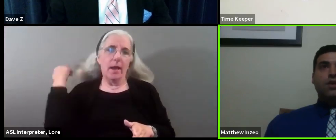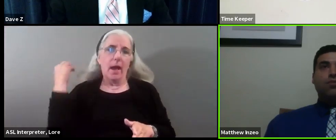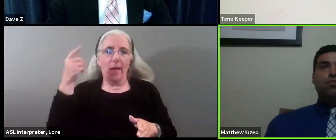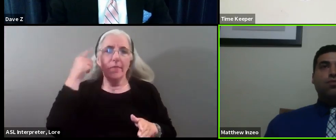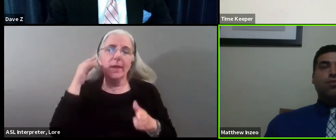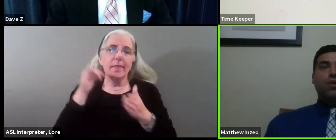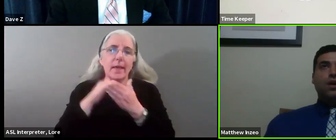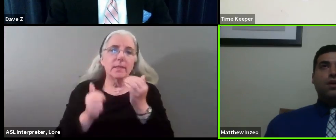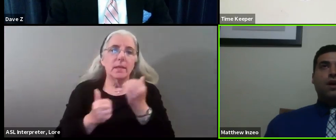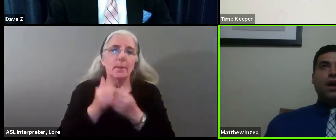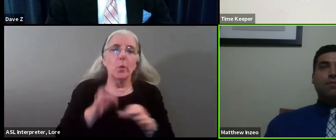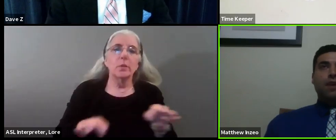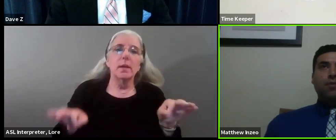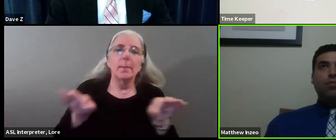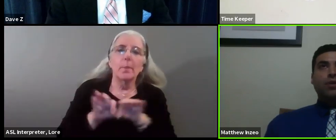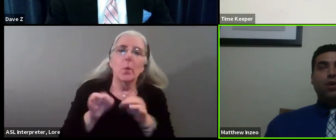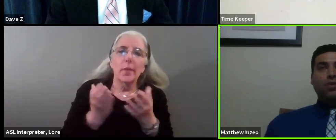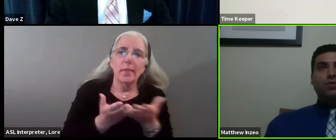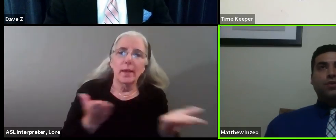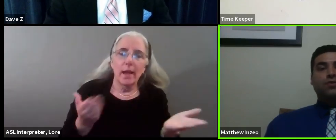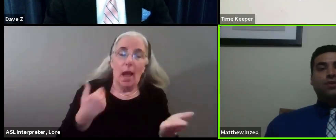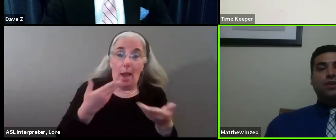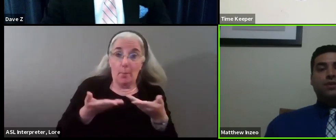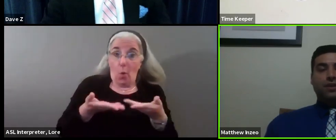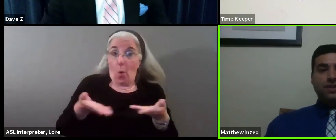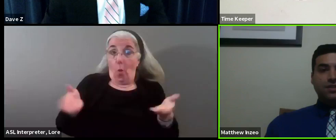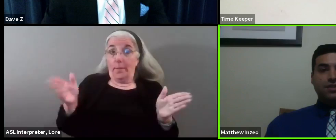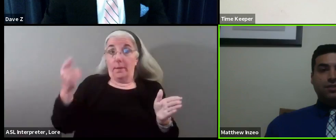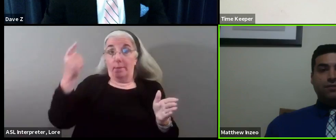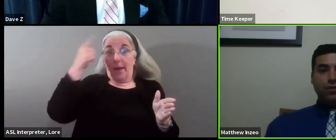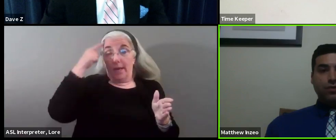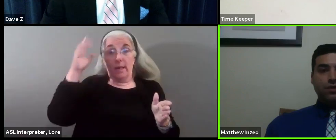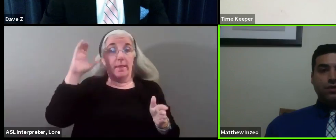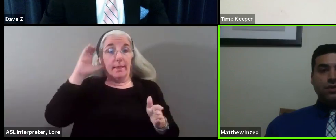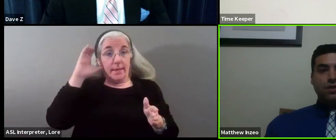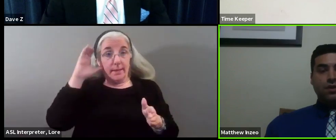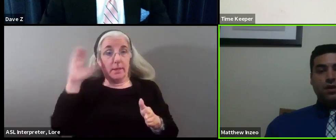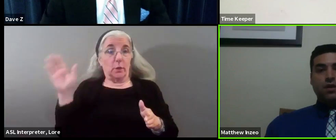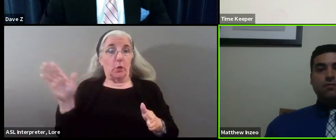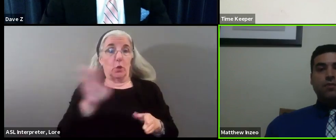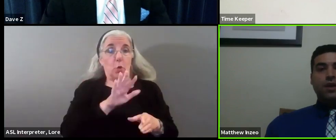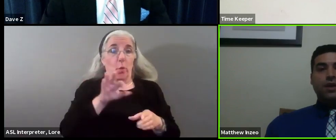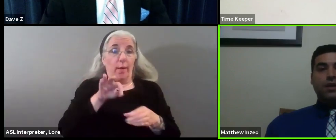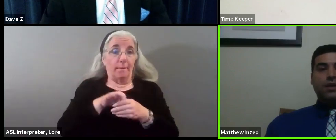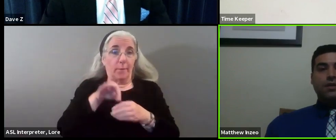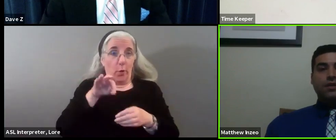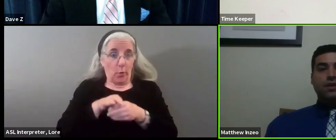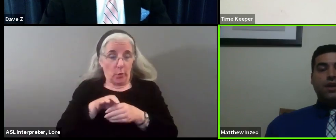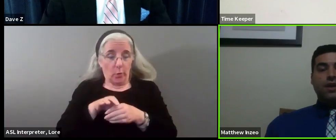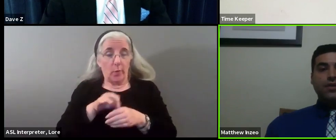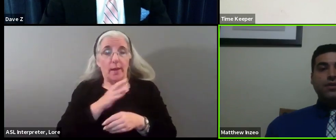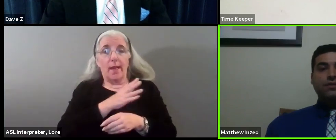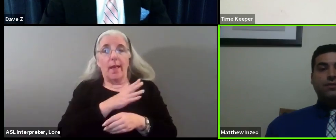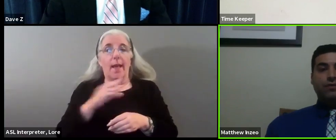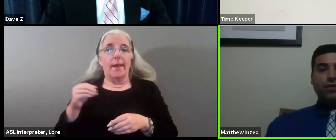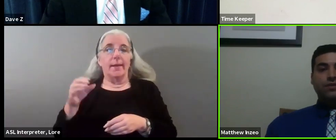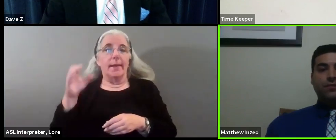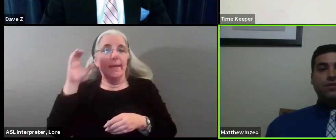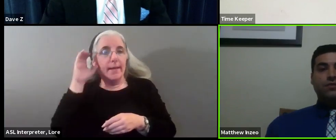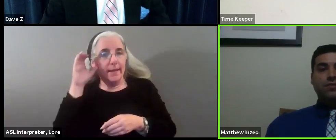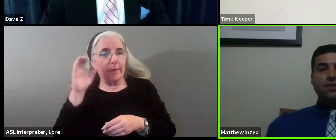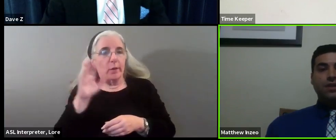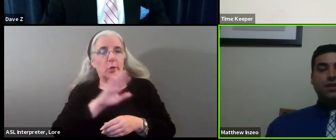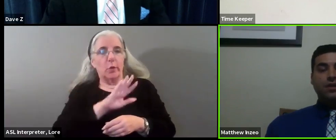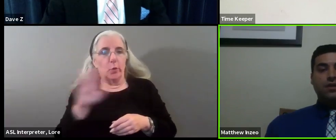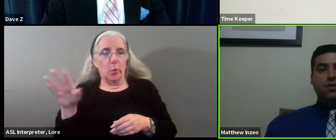thing. I'm open also to listen to the vote and hearing the voices